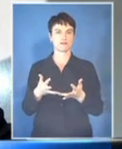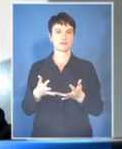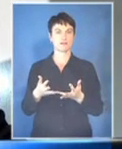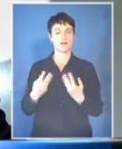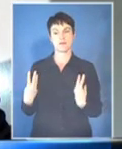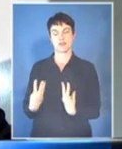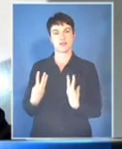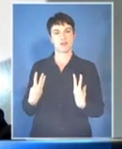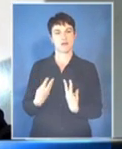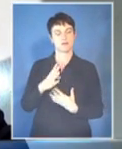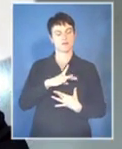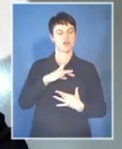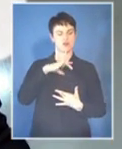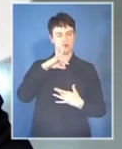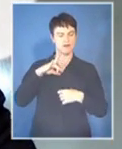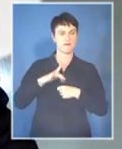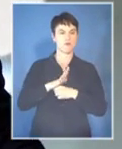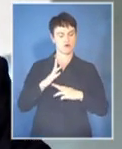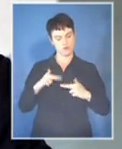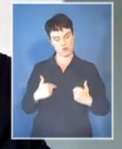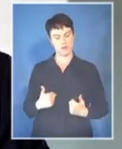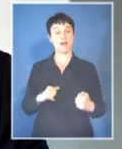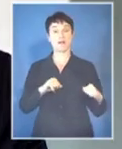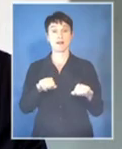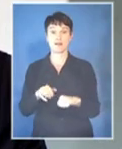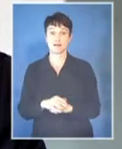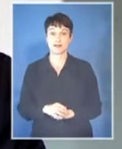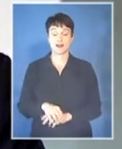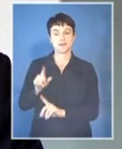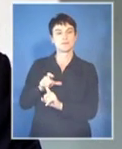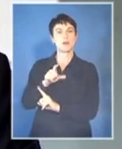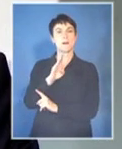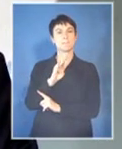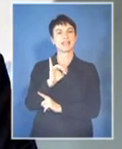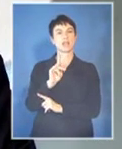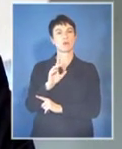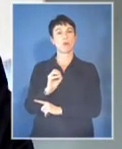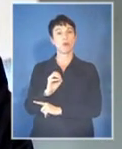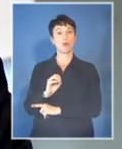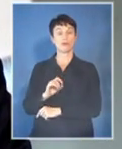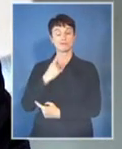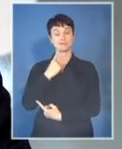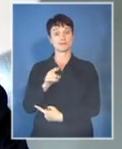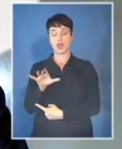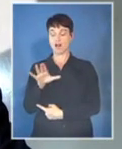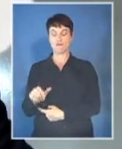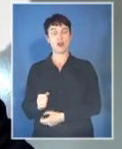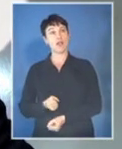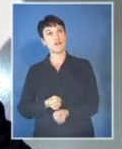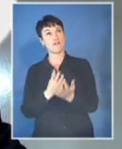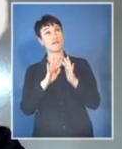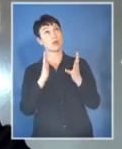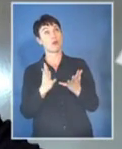and humanistic. In Steve Biko's words, Africa should give the world a more human